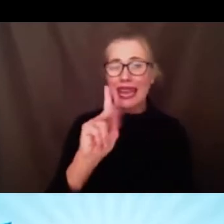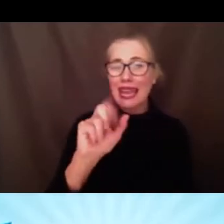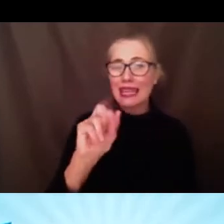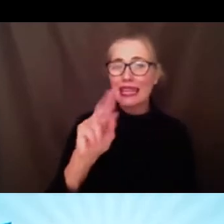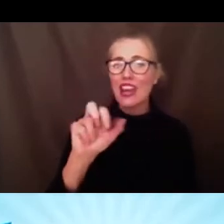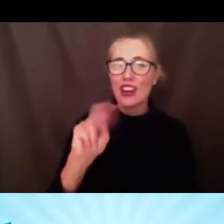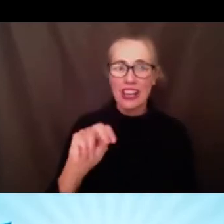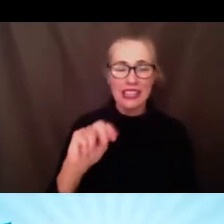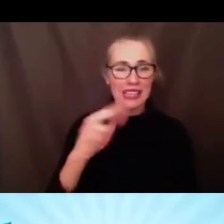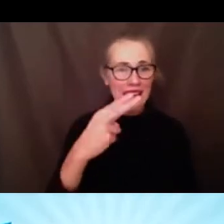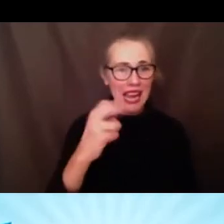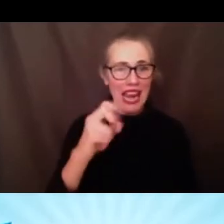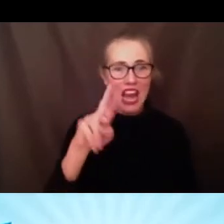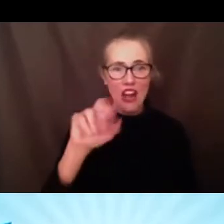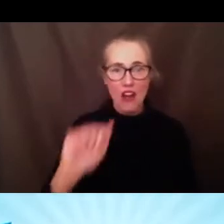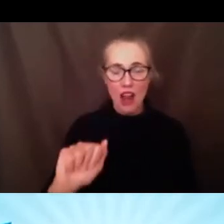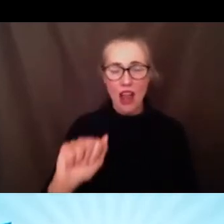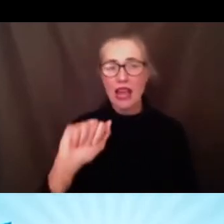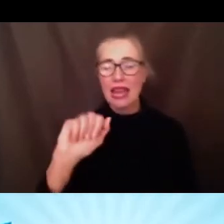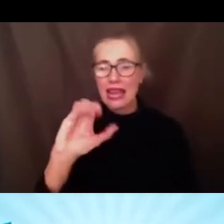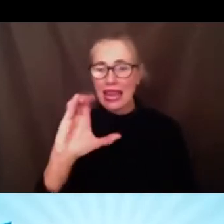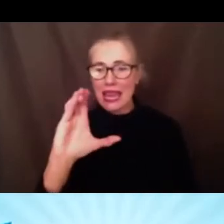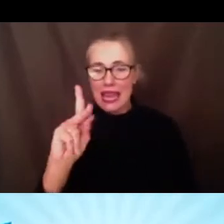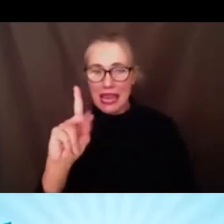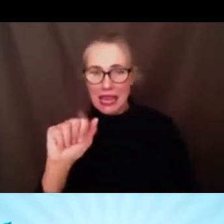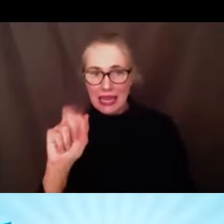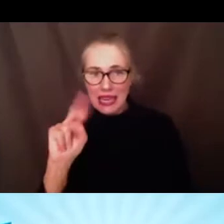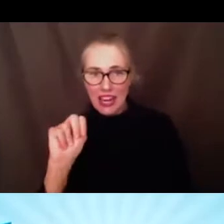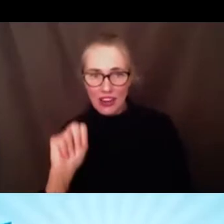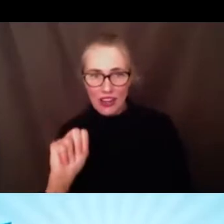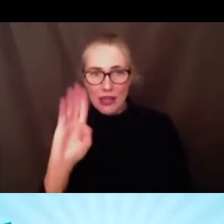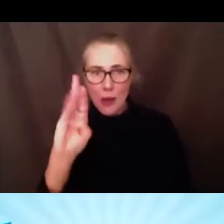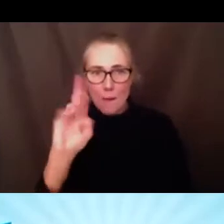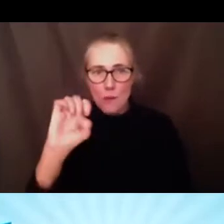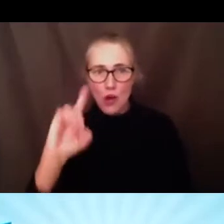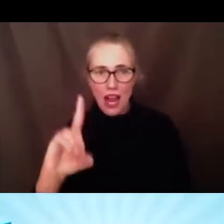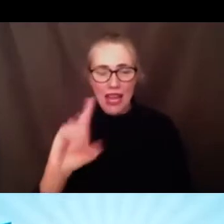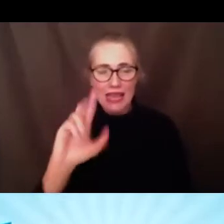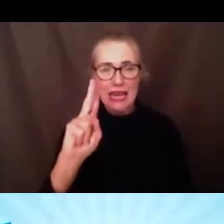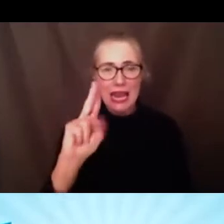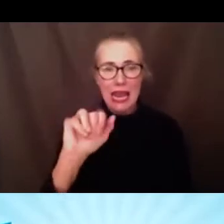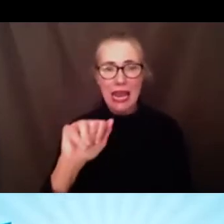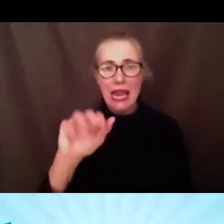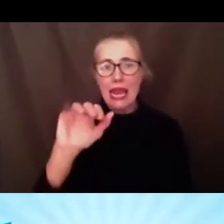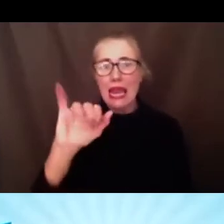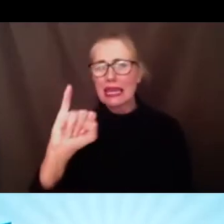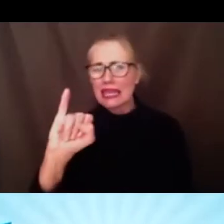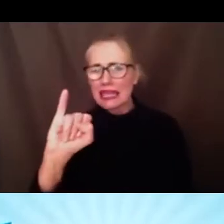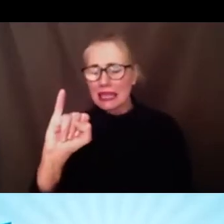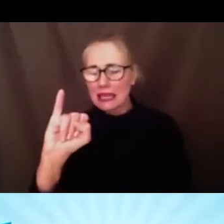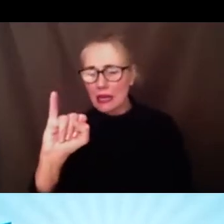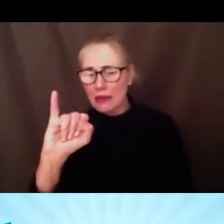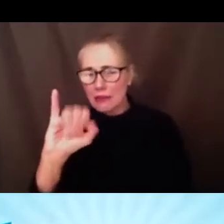kimberly tilton and aaron solis we'll start with carolyn harrah